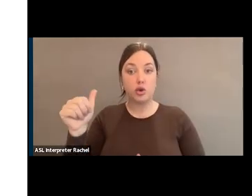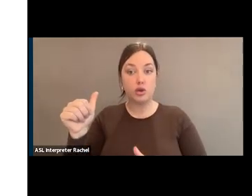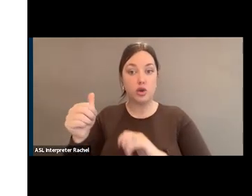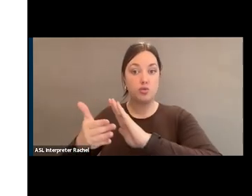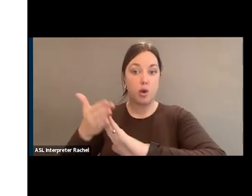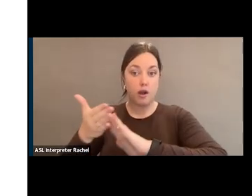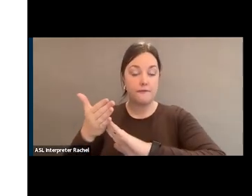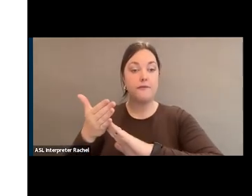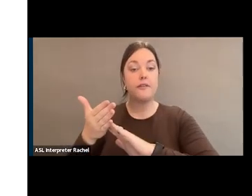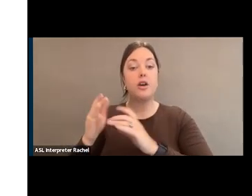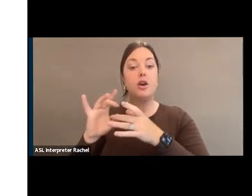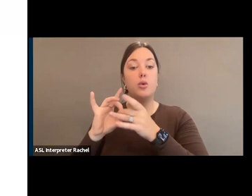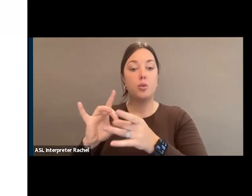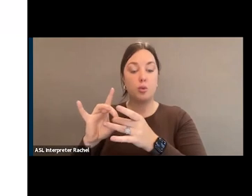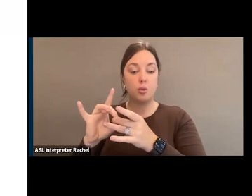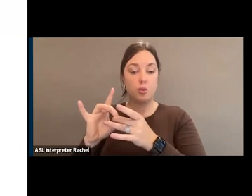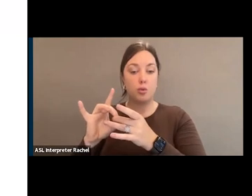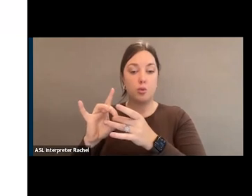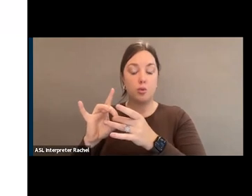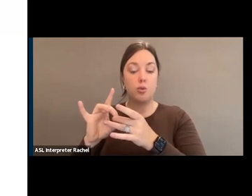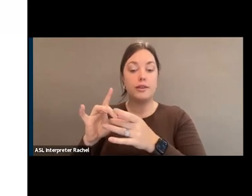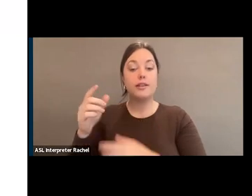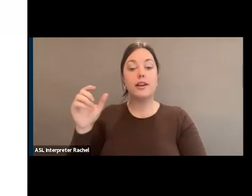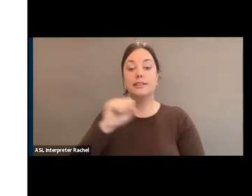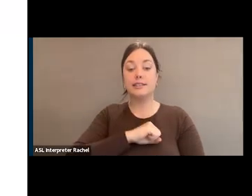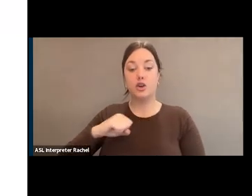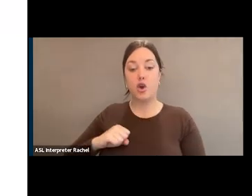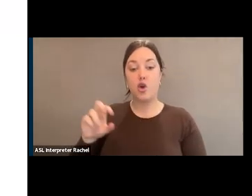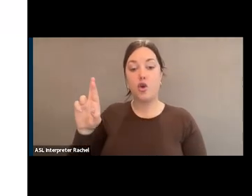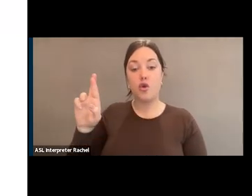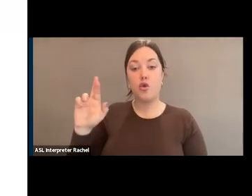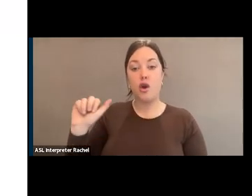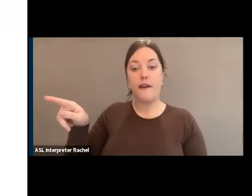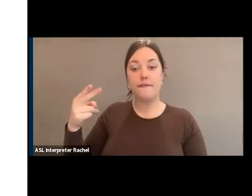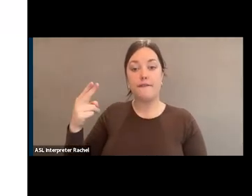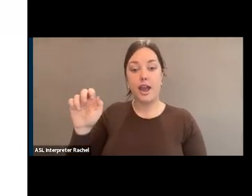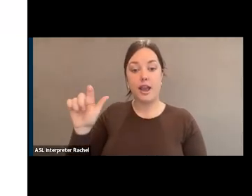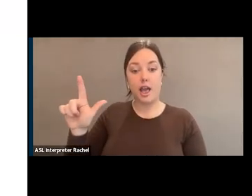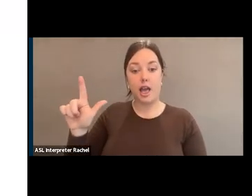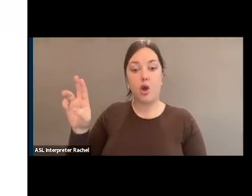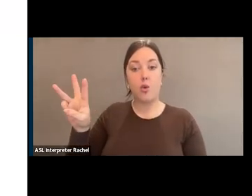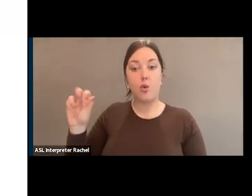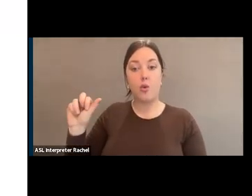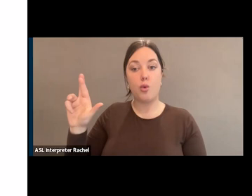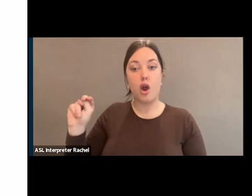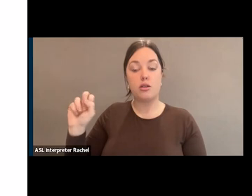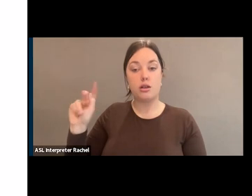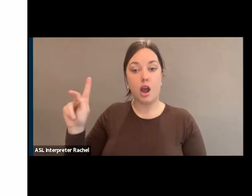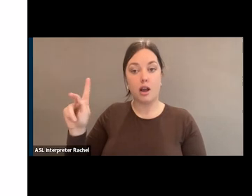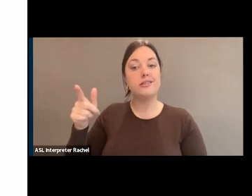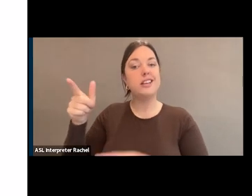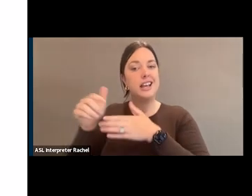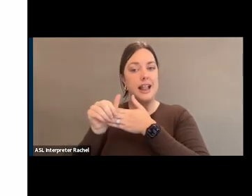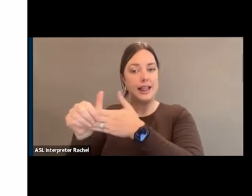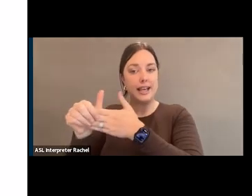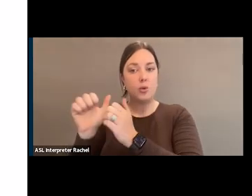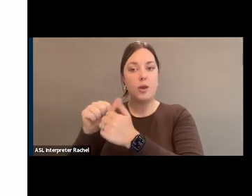incumbent Senator Raphael Warnock, who certainly led in the general election with